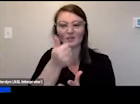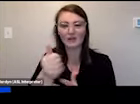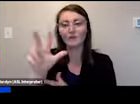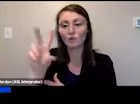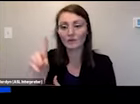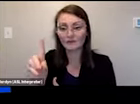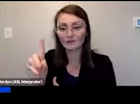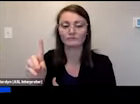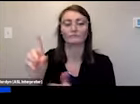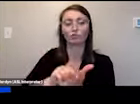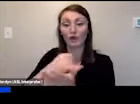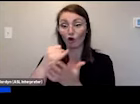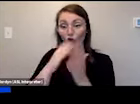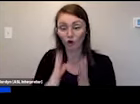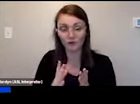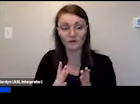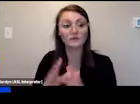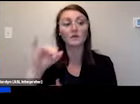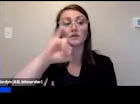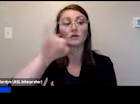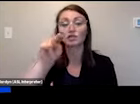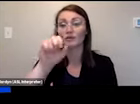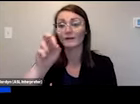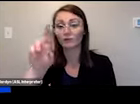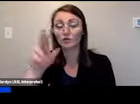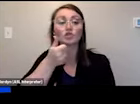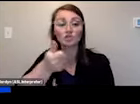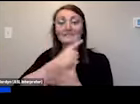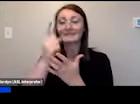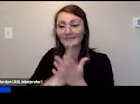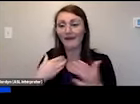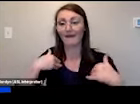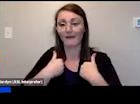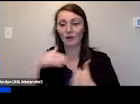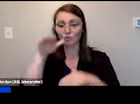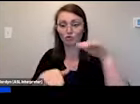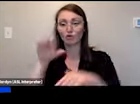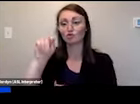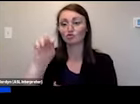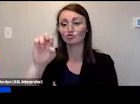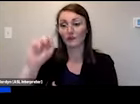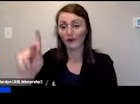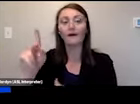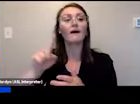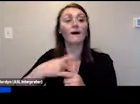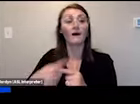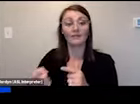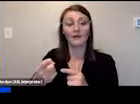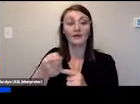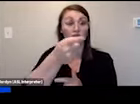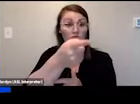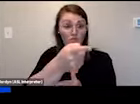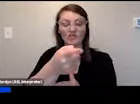models of animal tracks then we 3d printed them mailed them to her and she incorporated them in her piece of art and she describes